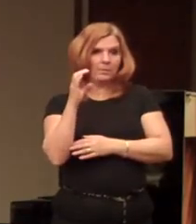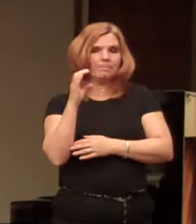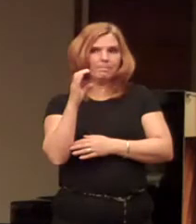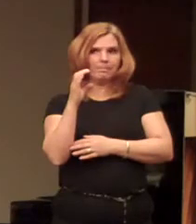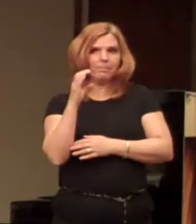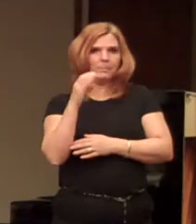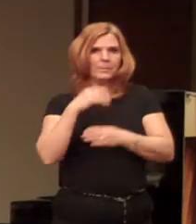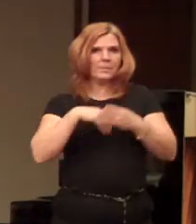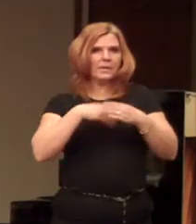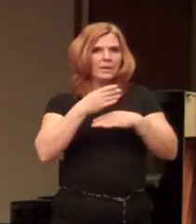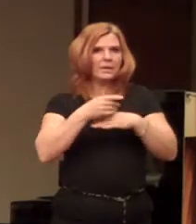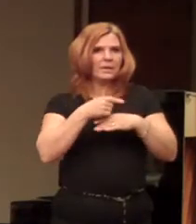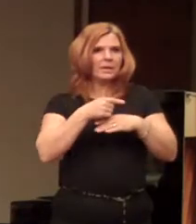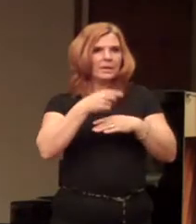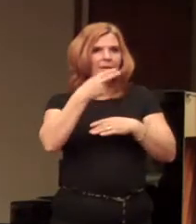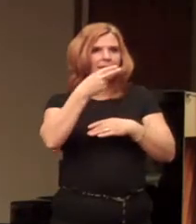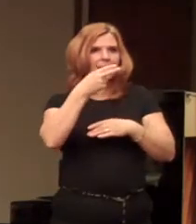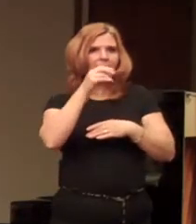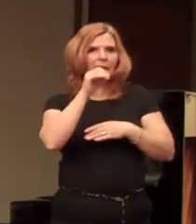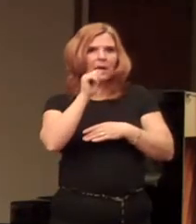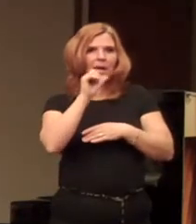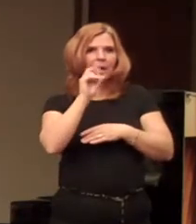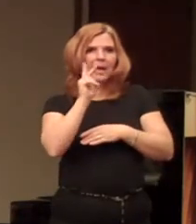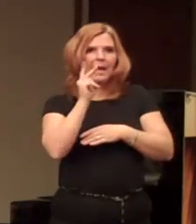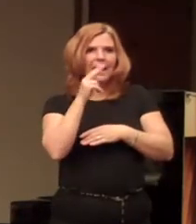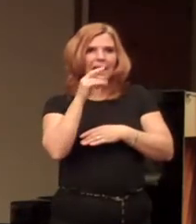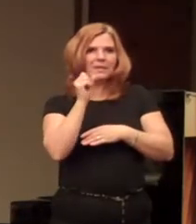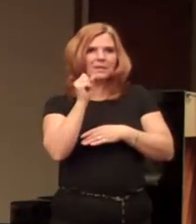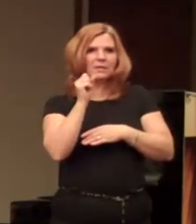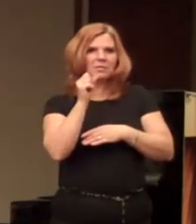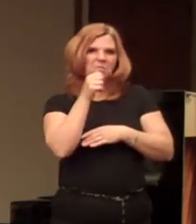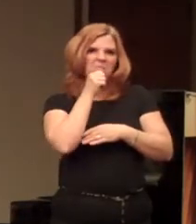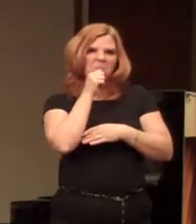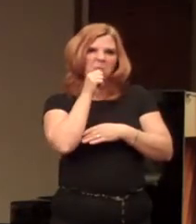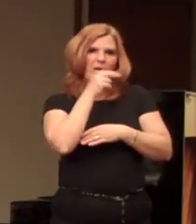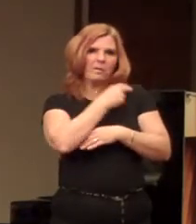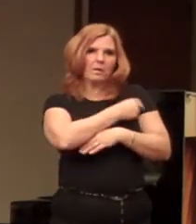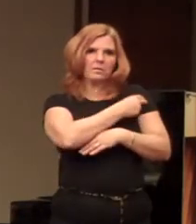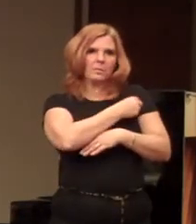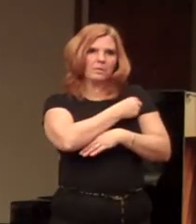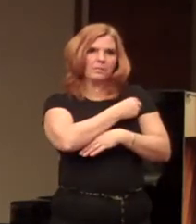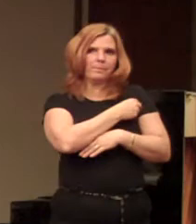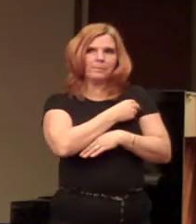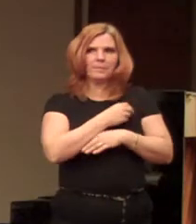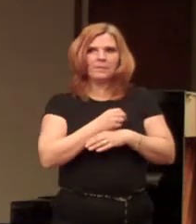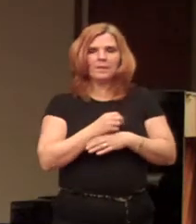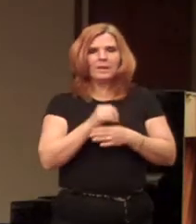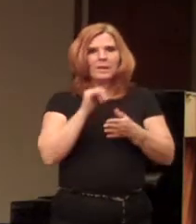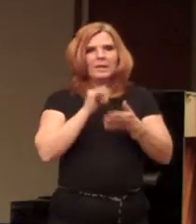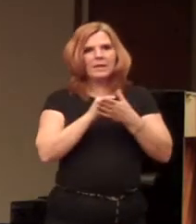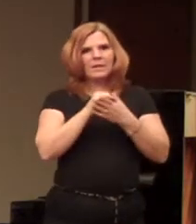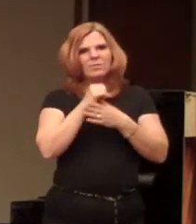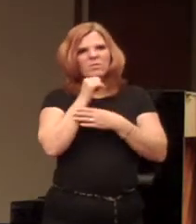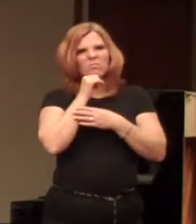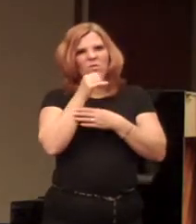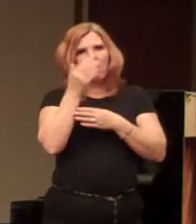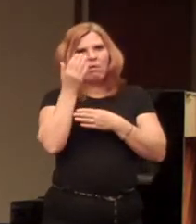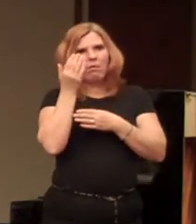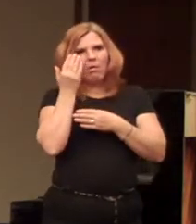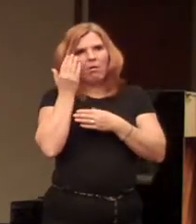about next. Haskins Hospital. Private Hospital. And that was not uncommon.